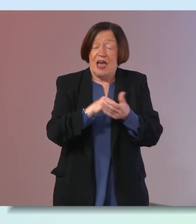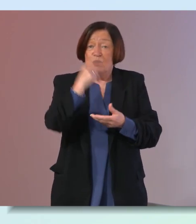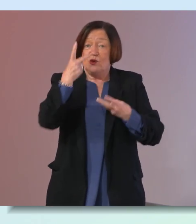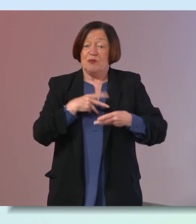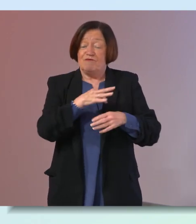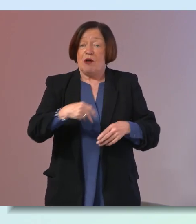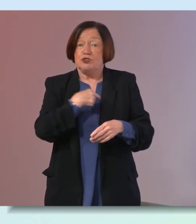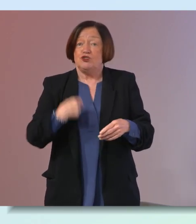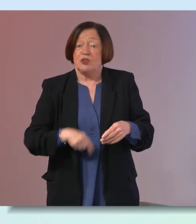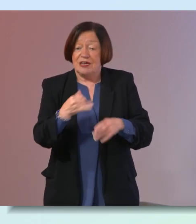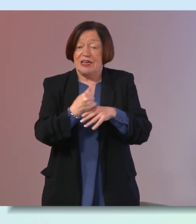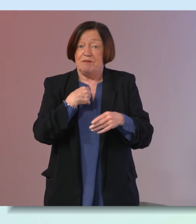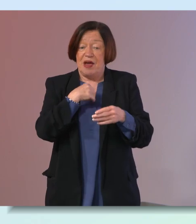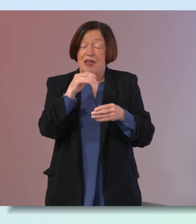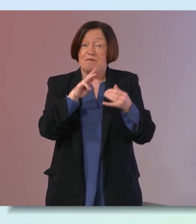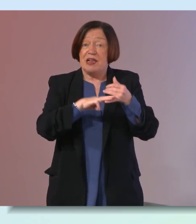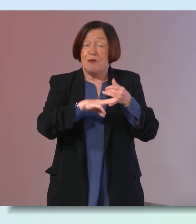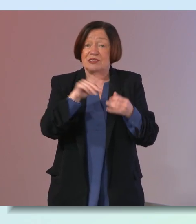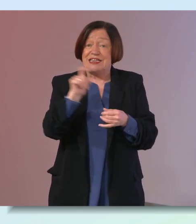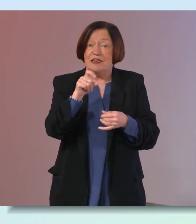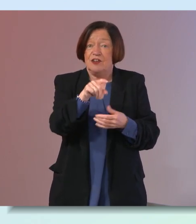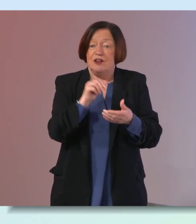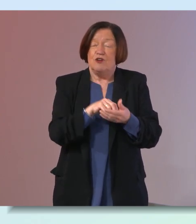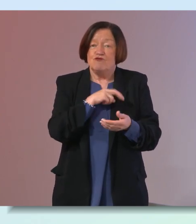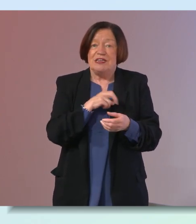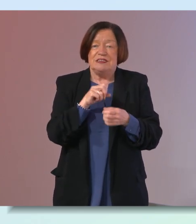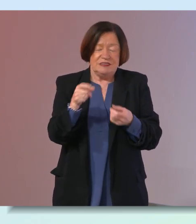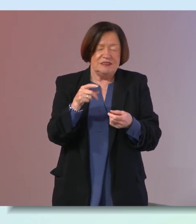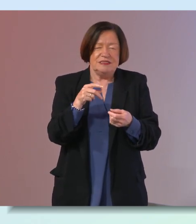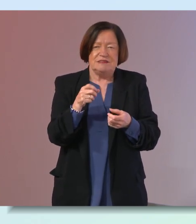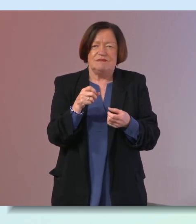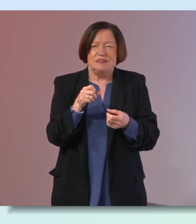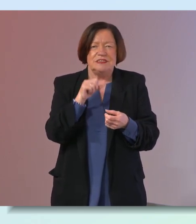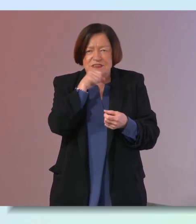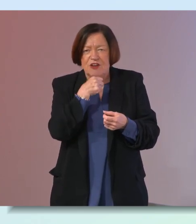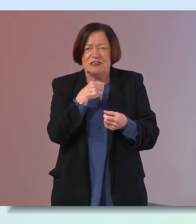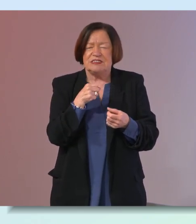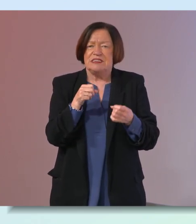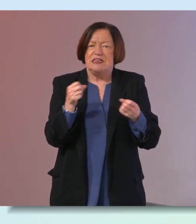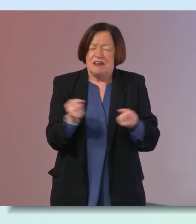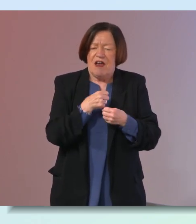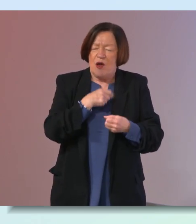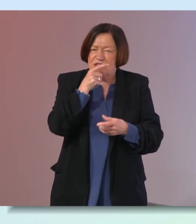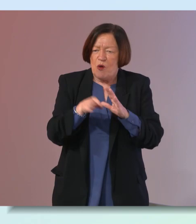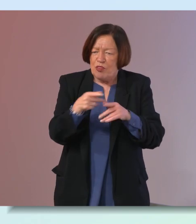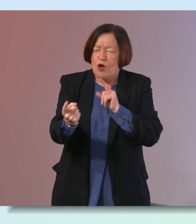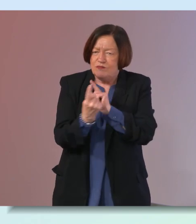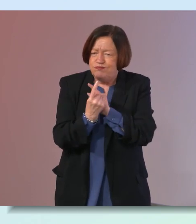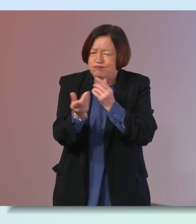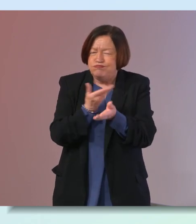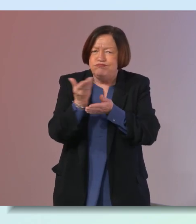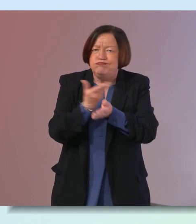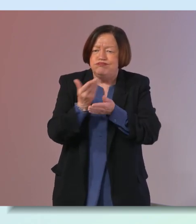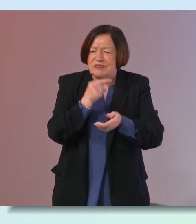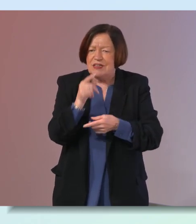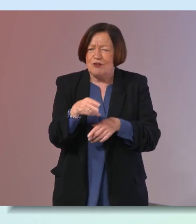from china in my menopause clinic and she had really severe menopause symptoms and i was chatting with her i said you know that